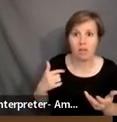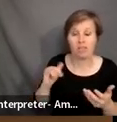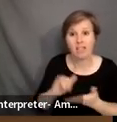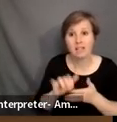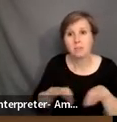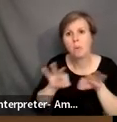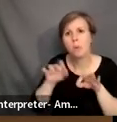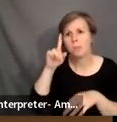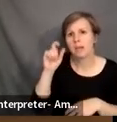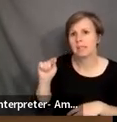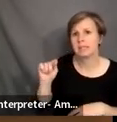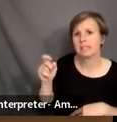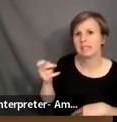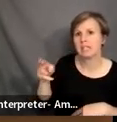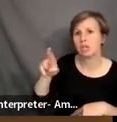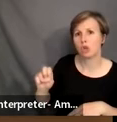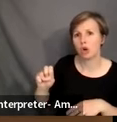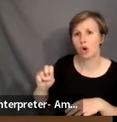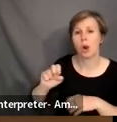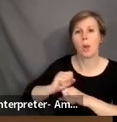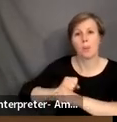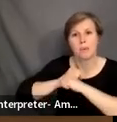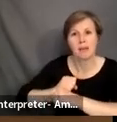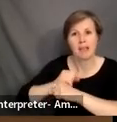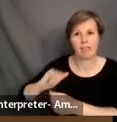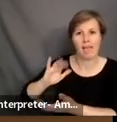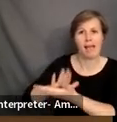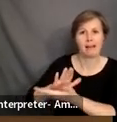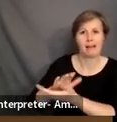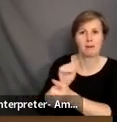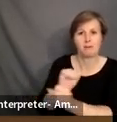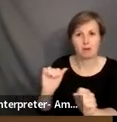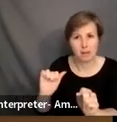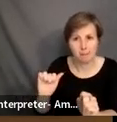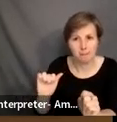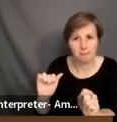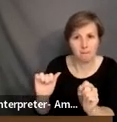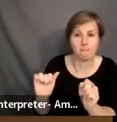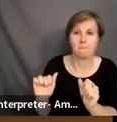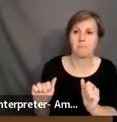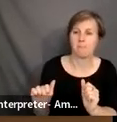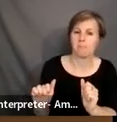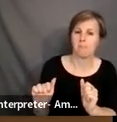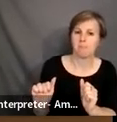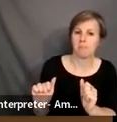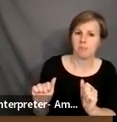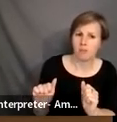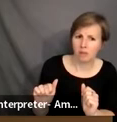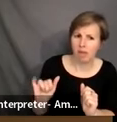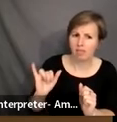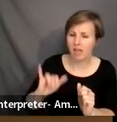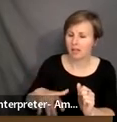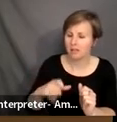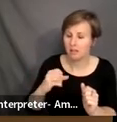tenure protects academic freedom. And this is so flagrant that,